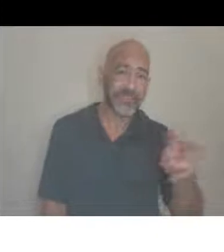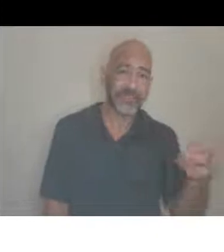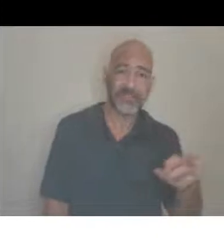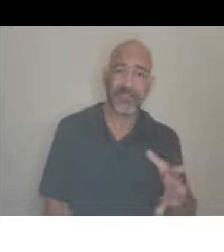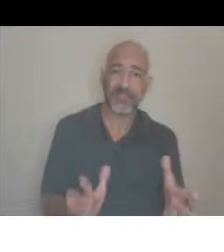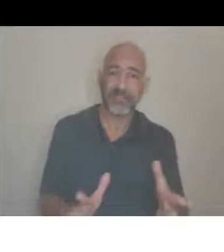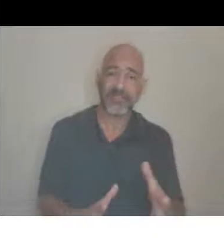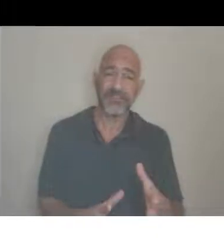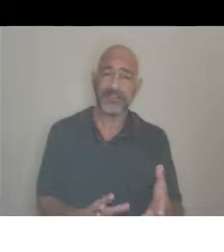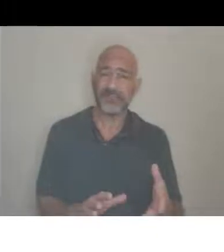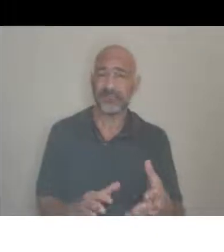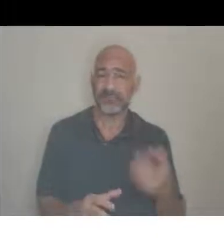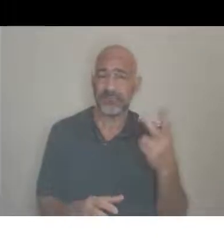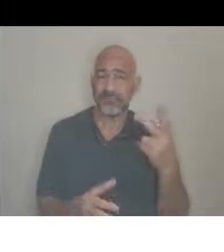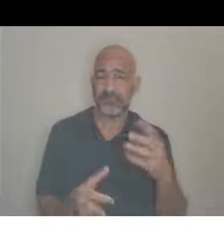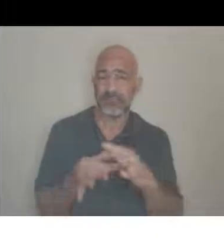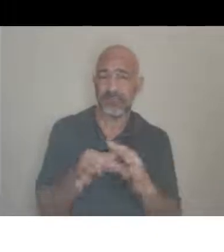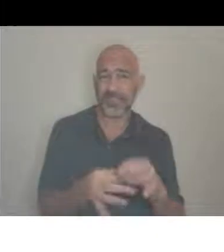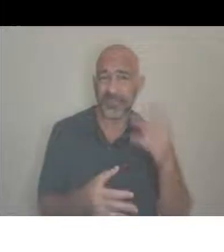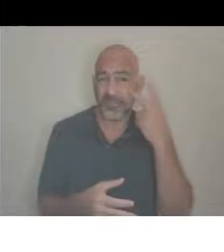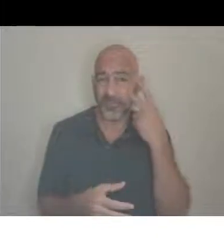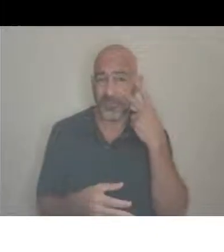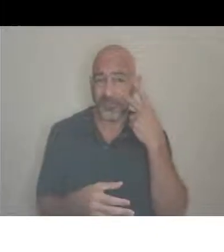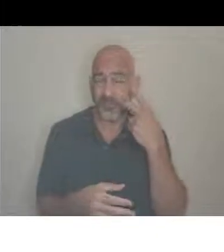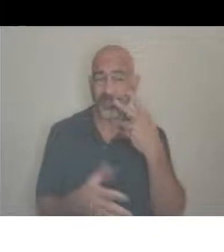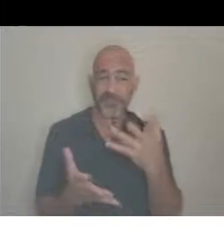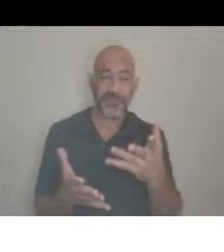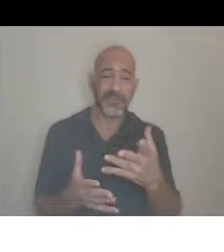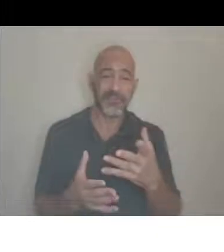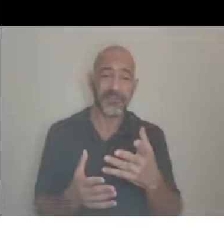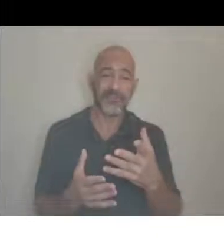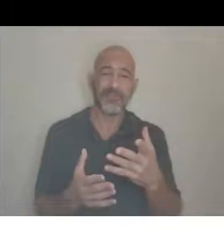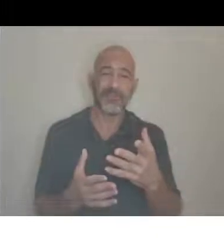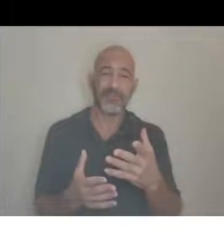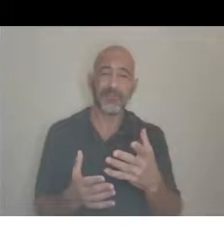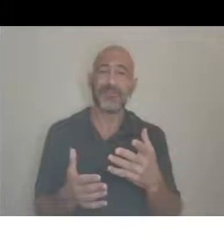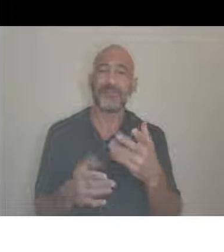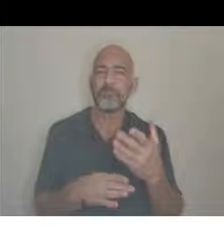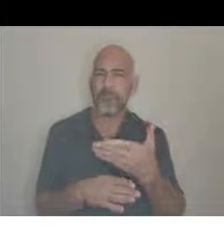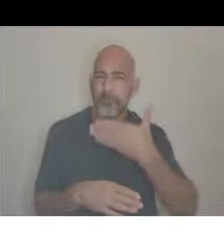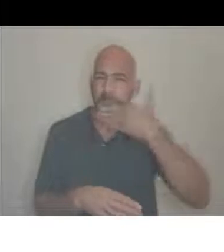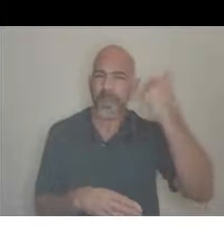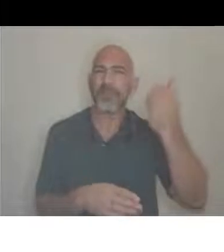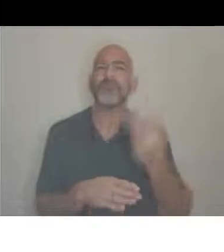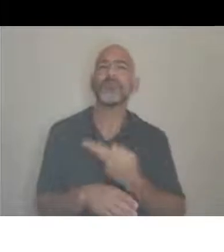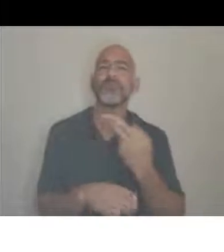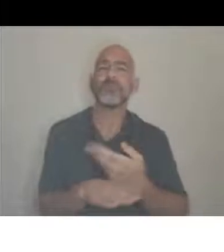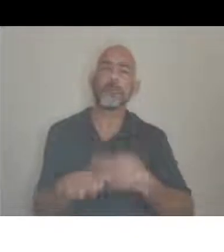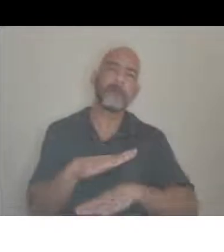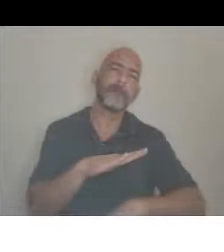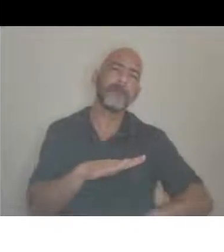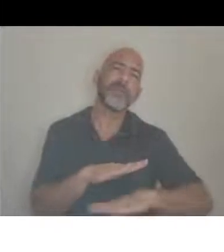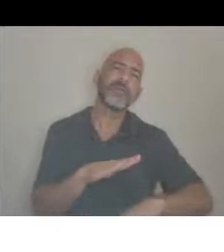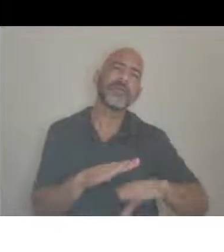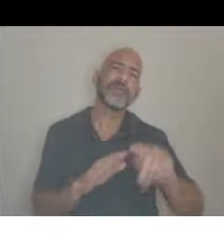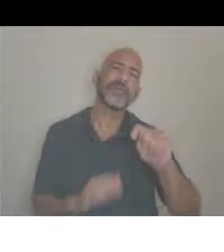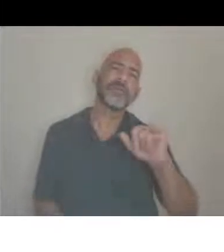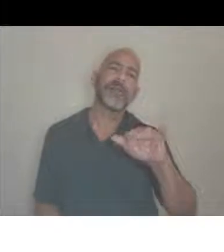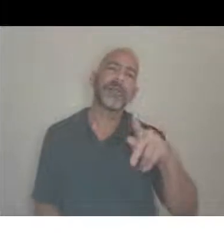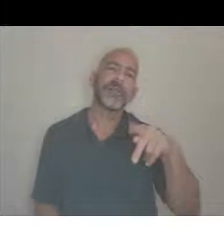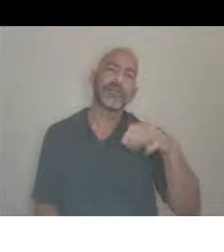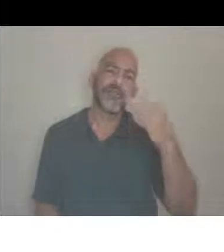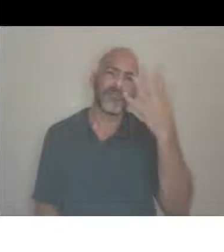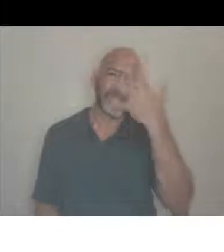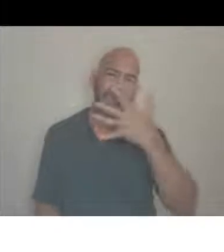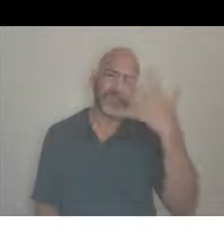like Arial, Helvetica, Calibri without busy backgrounds are generally easier for